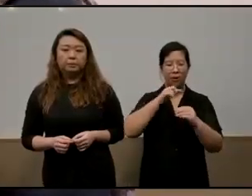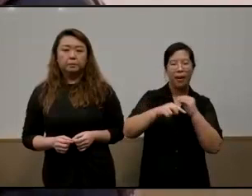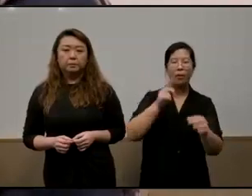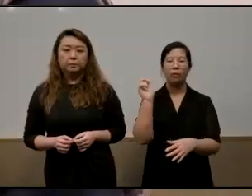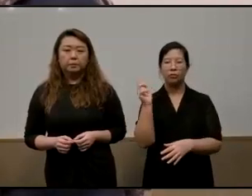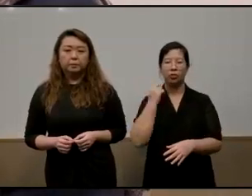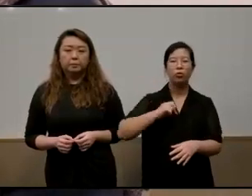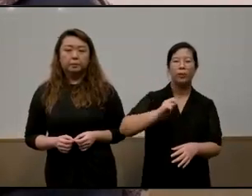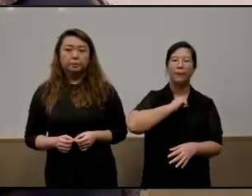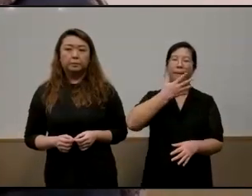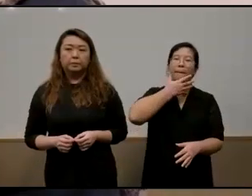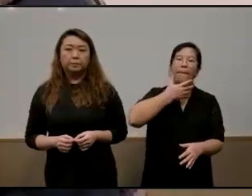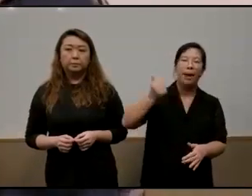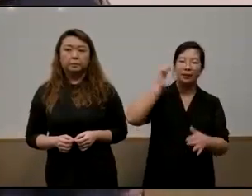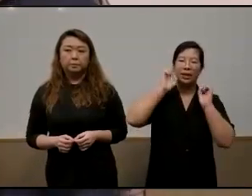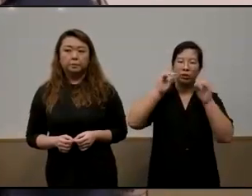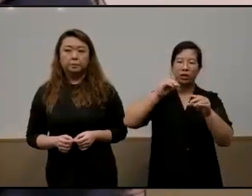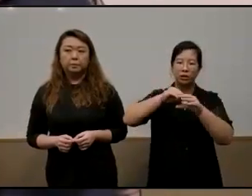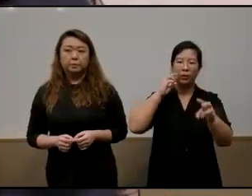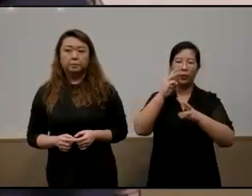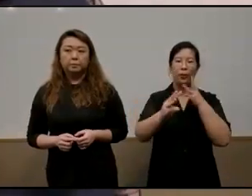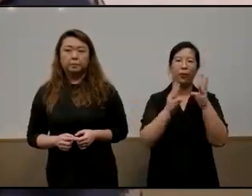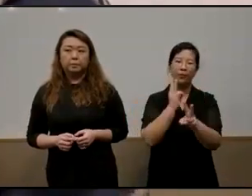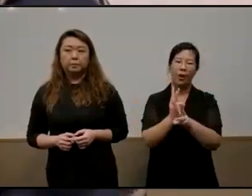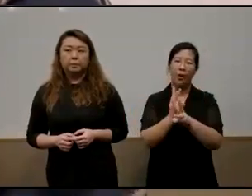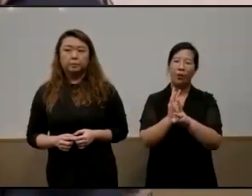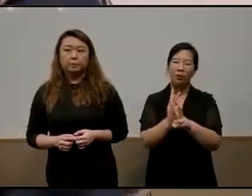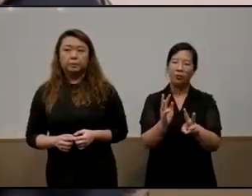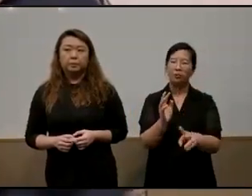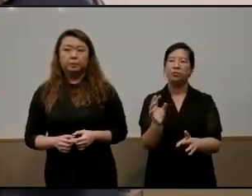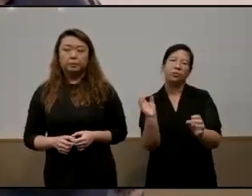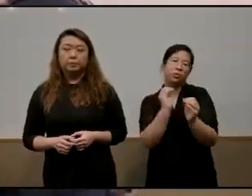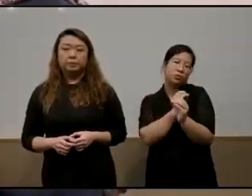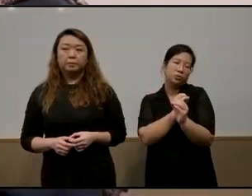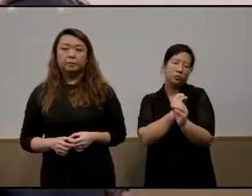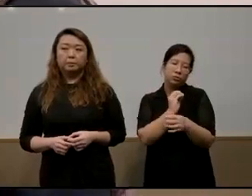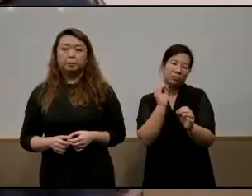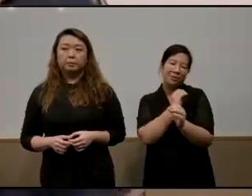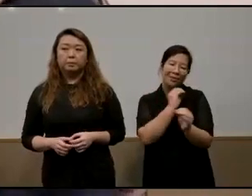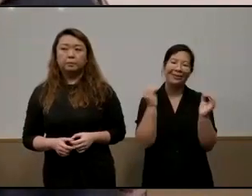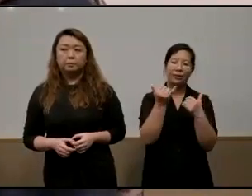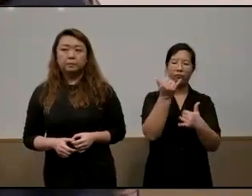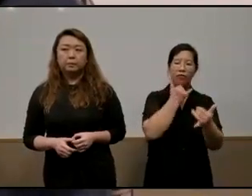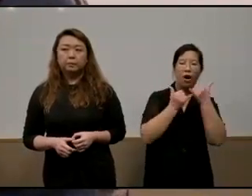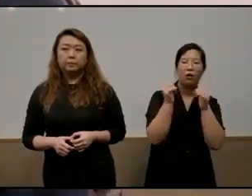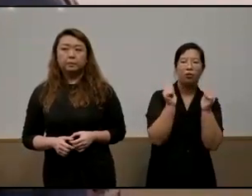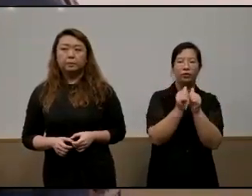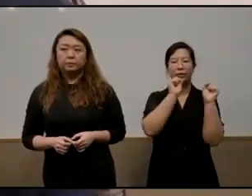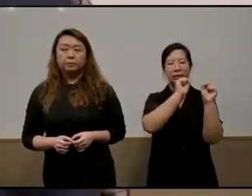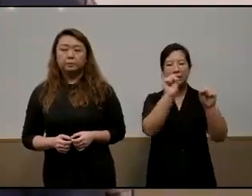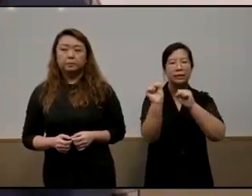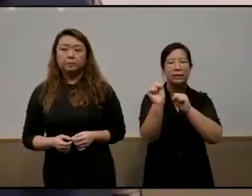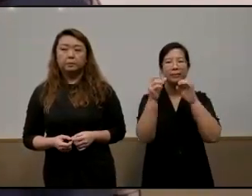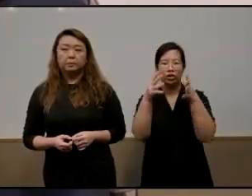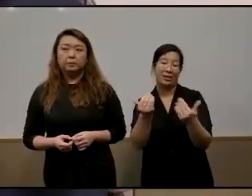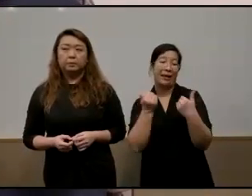world um is like there's not there's not much room or there's nothing wrong with the system and teachers have that attitude